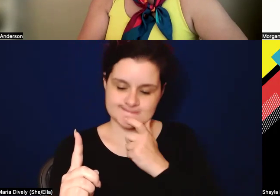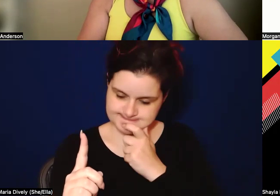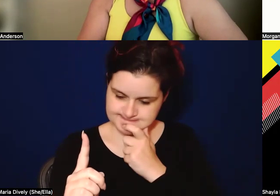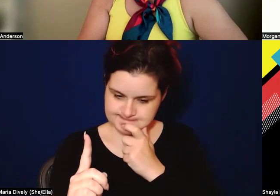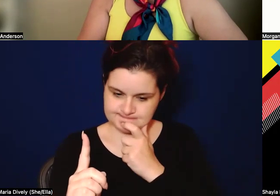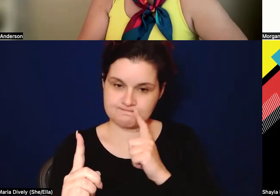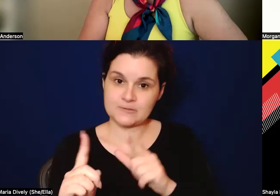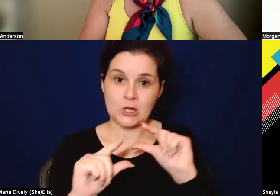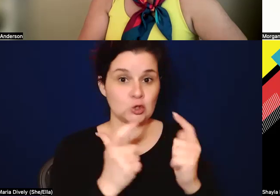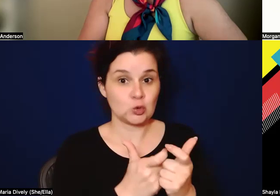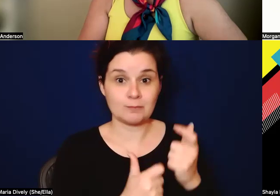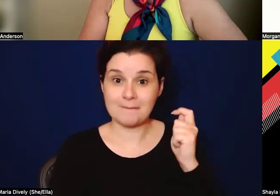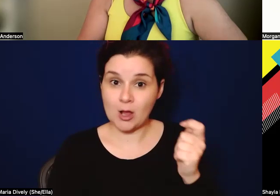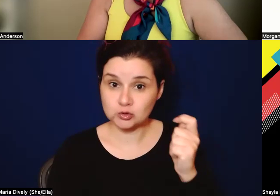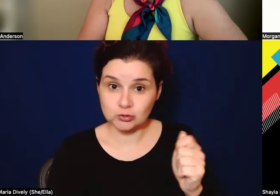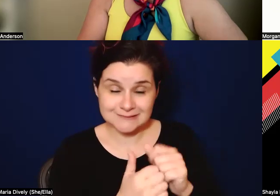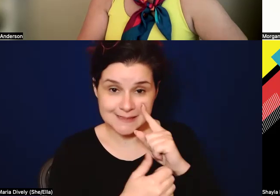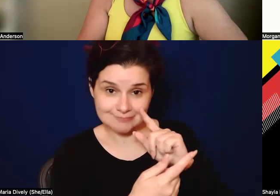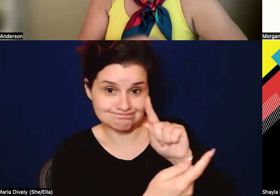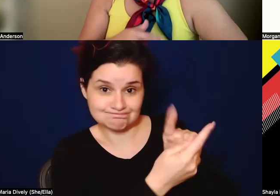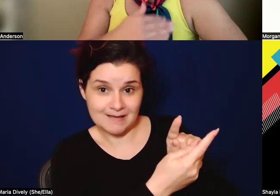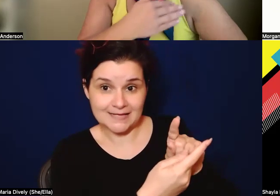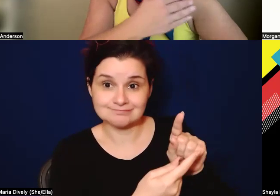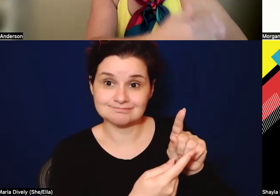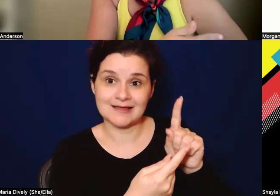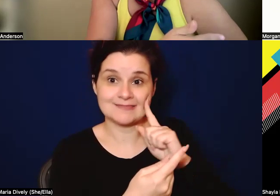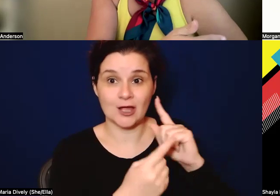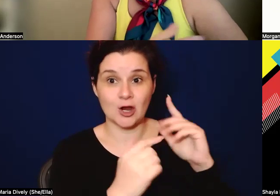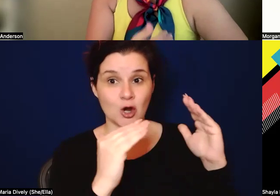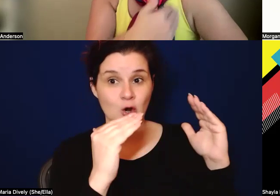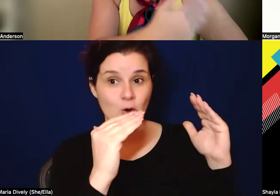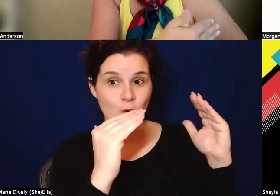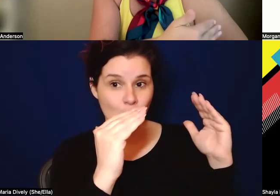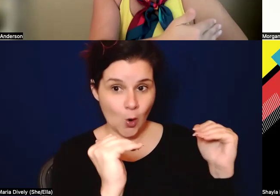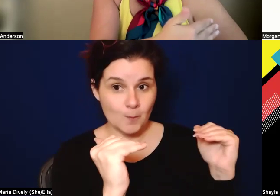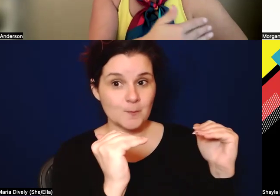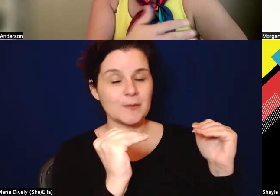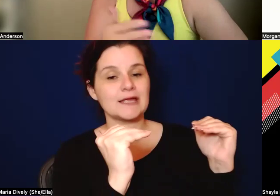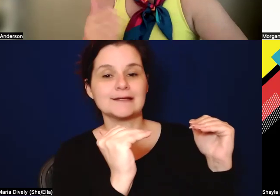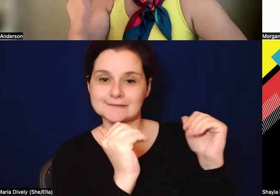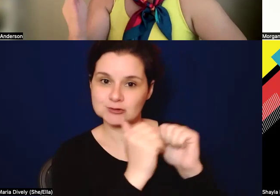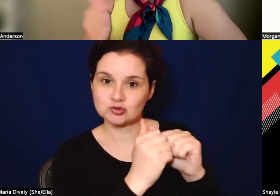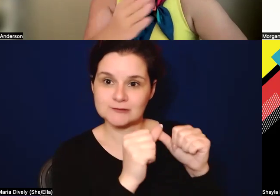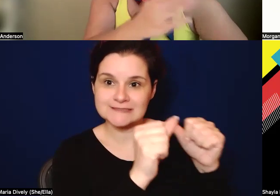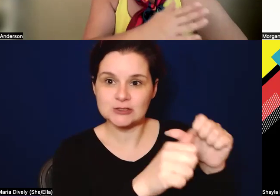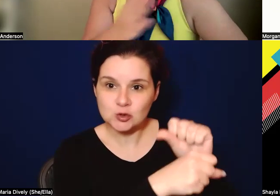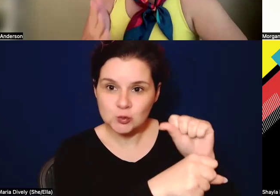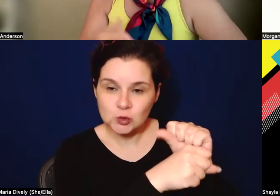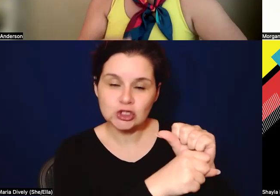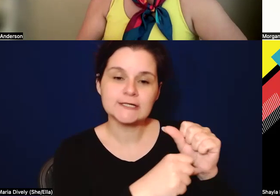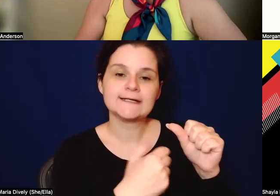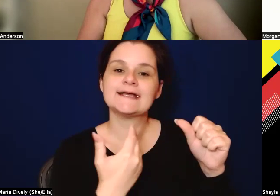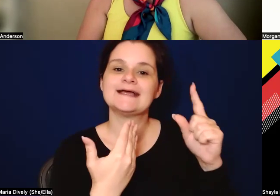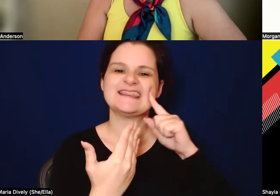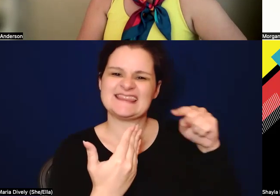that group of elders that I just met with, um, are hoping that we'll continue this work and, you know, we'll invest less in this, you know,